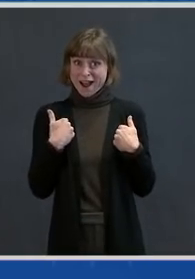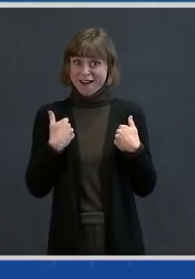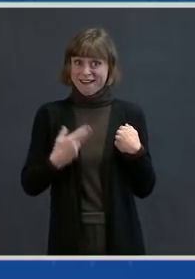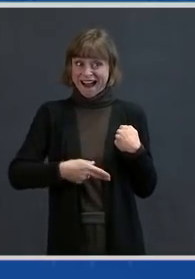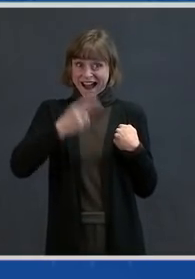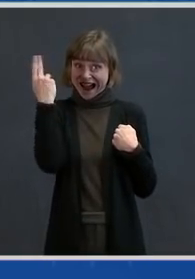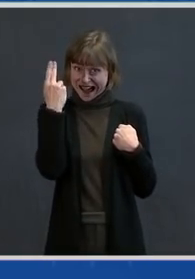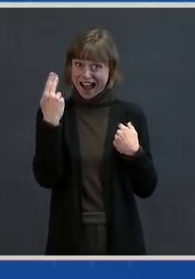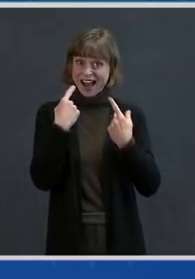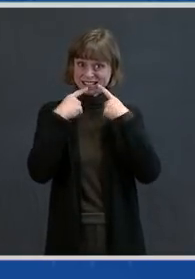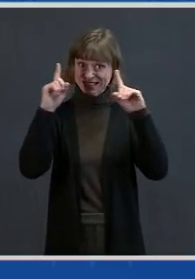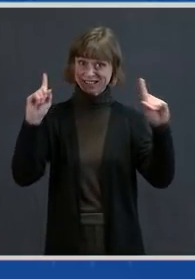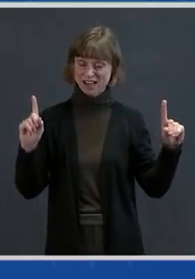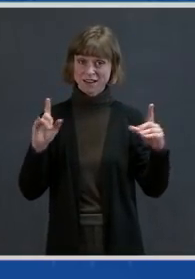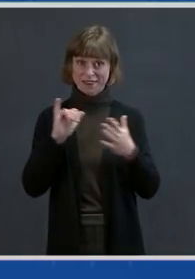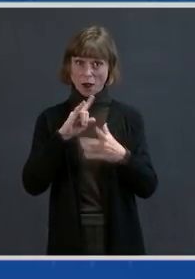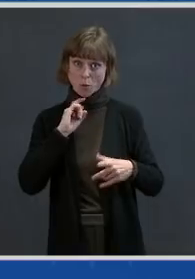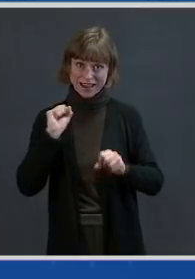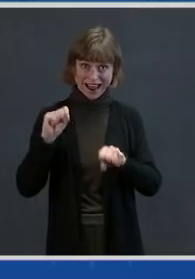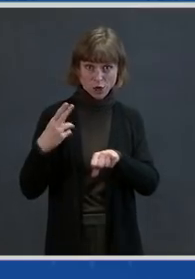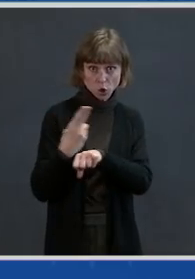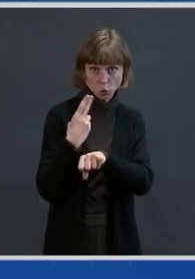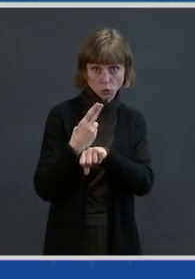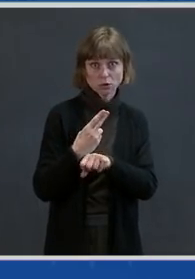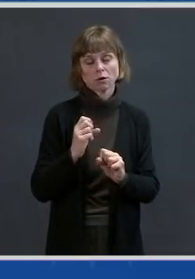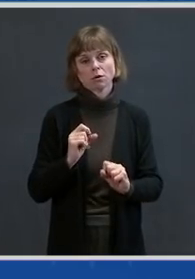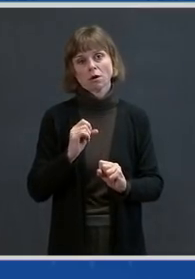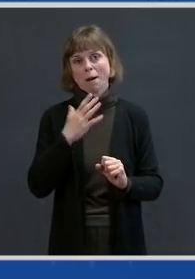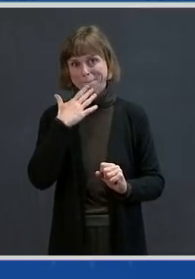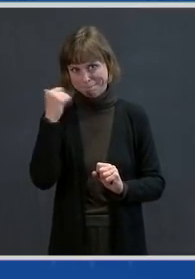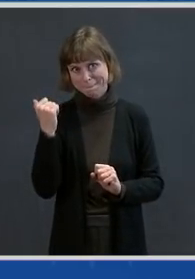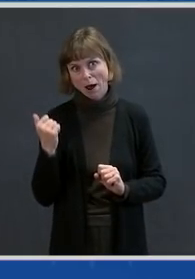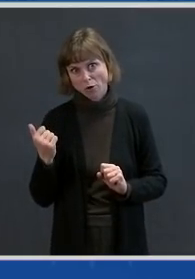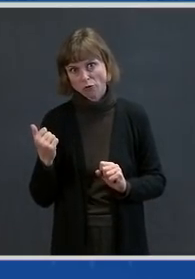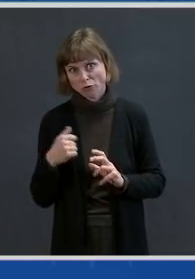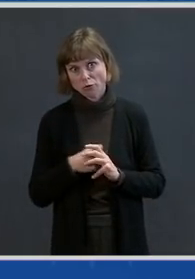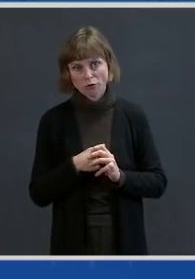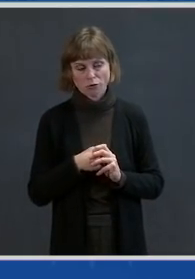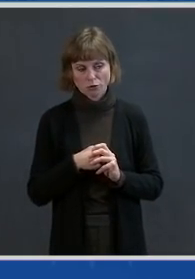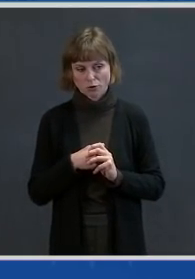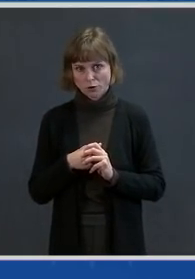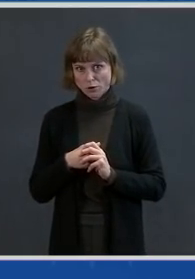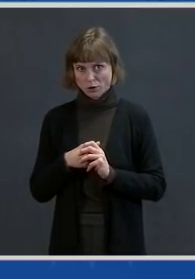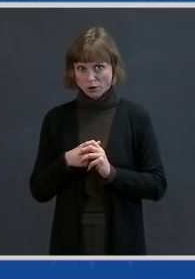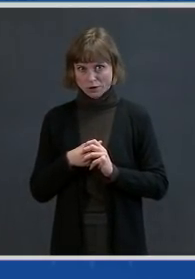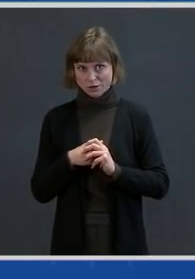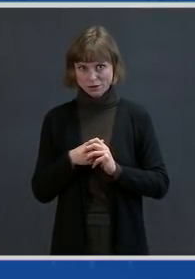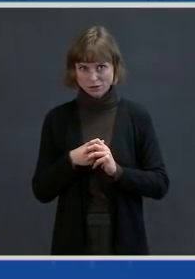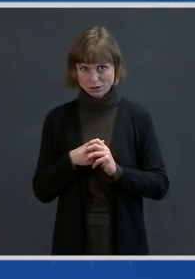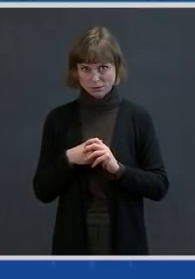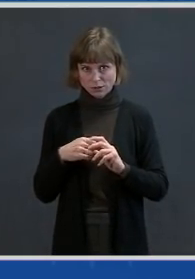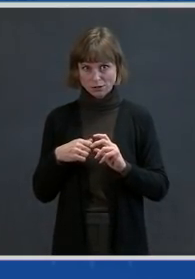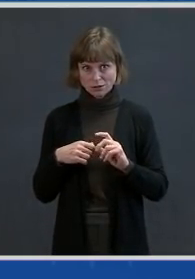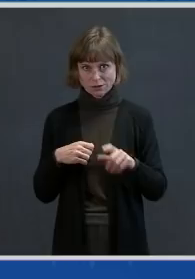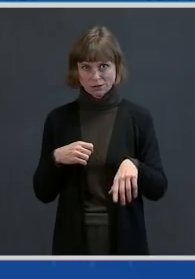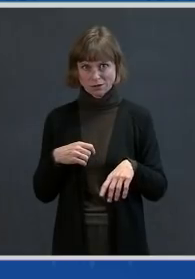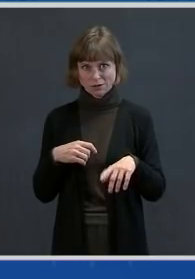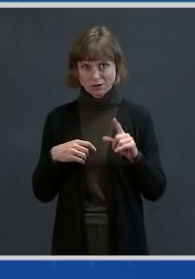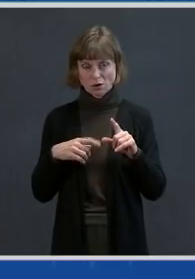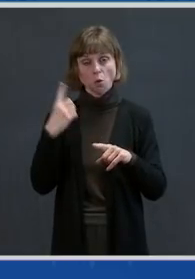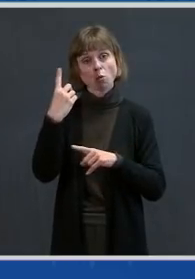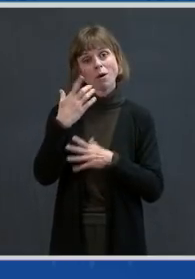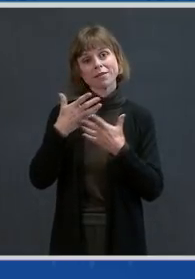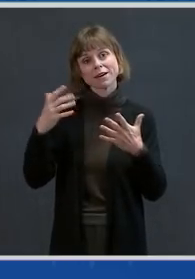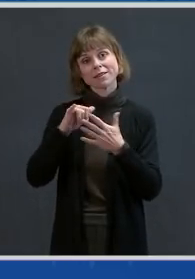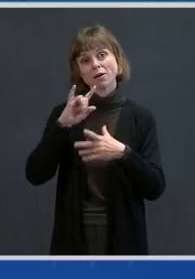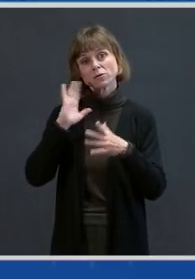play, the better there is. Next slide. Now, one of the things that was mentioned by Dr. Walensky is